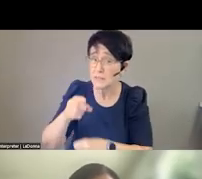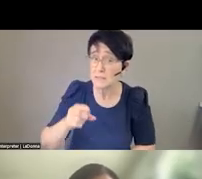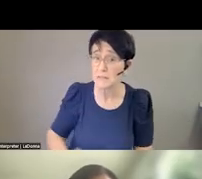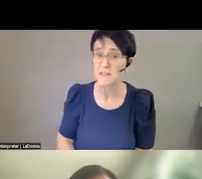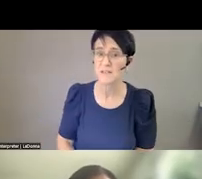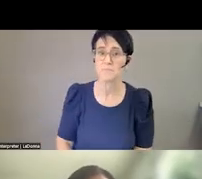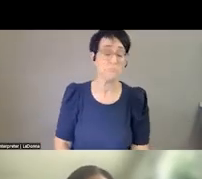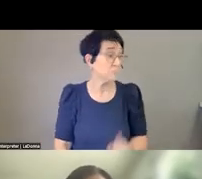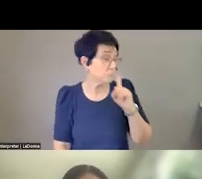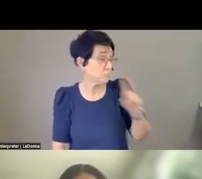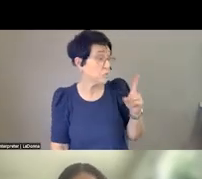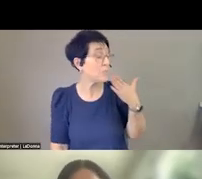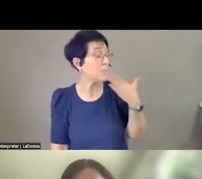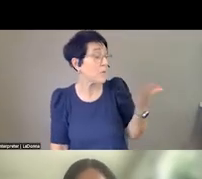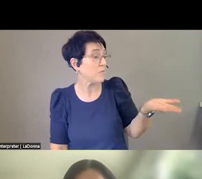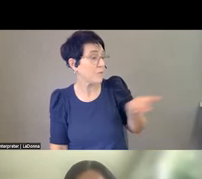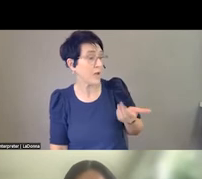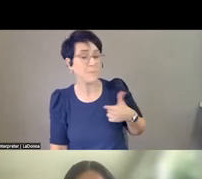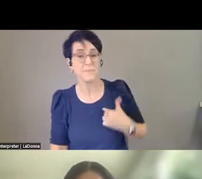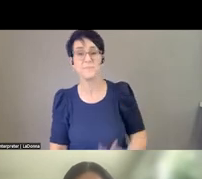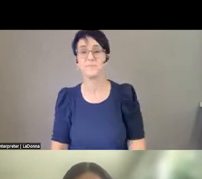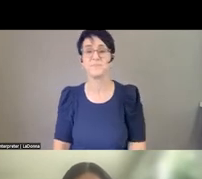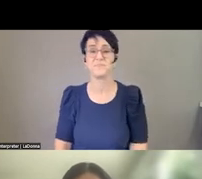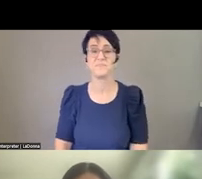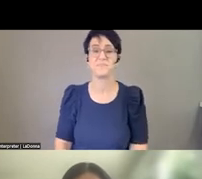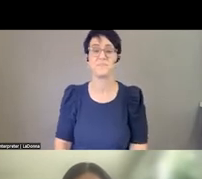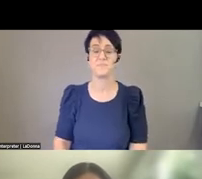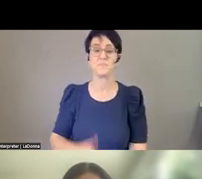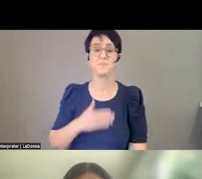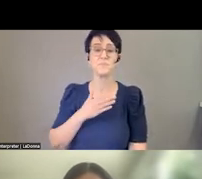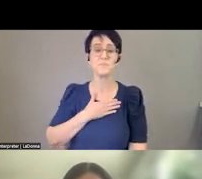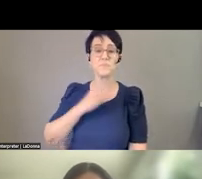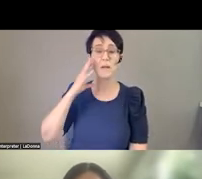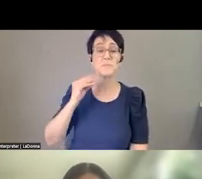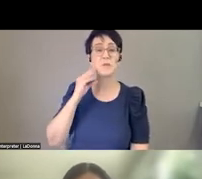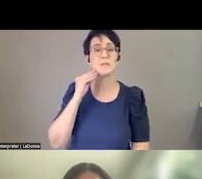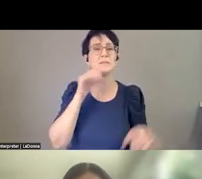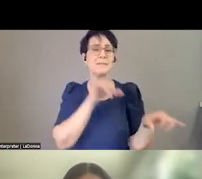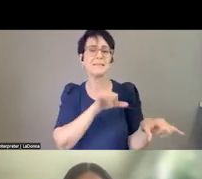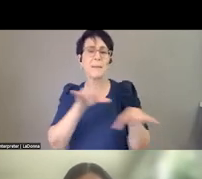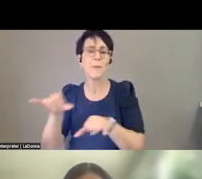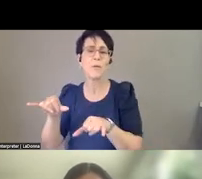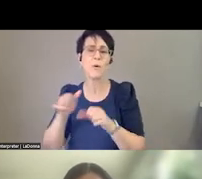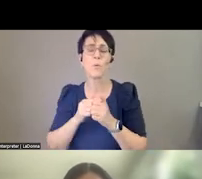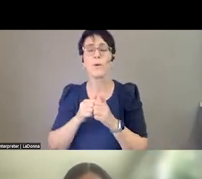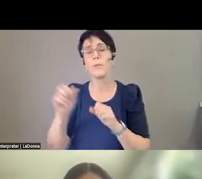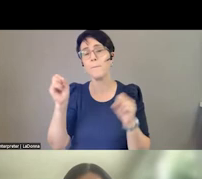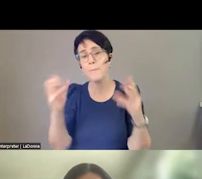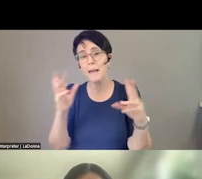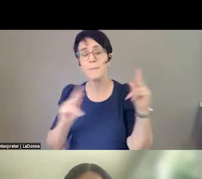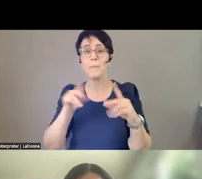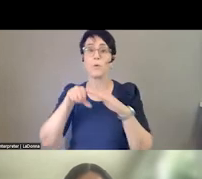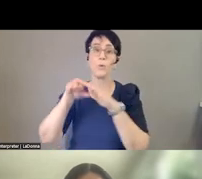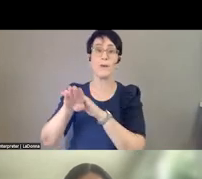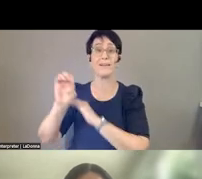Sure, and thanks for having me. Yeah, my experience was, like many people, entering the hospital emergency room